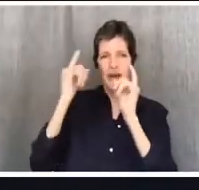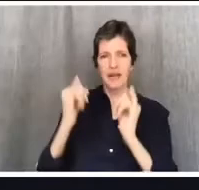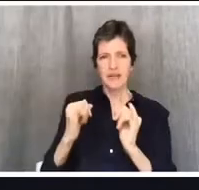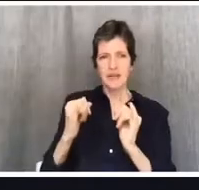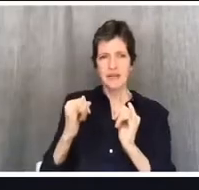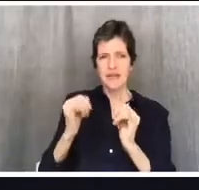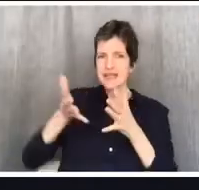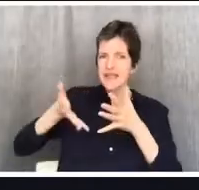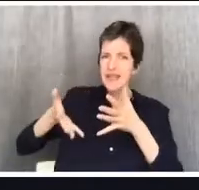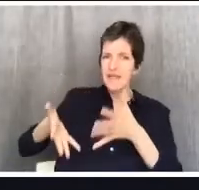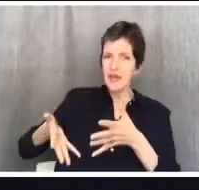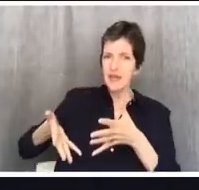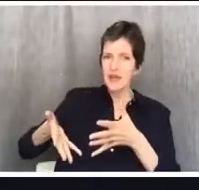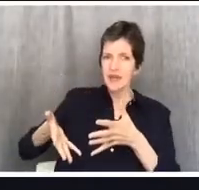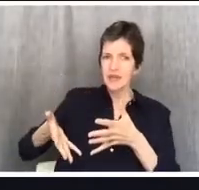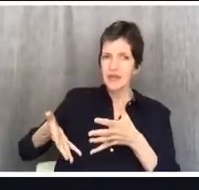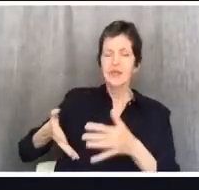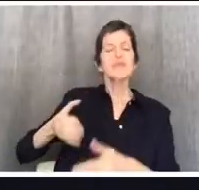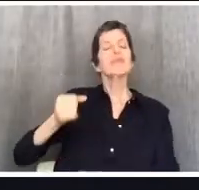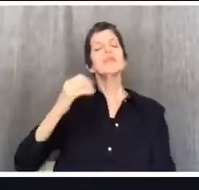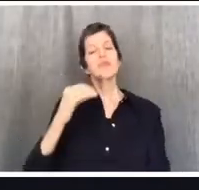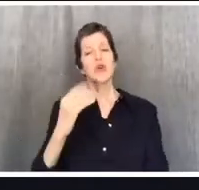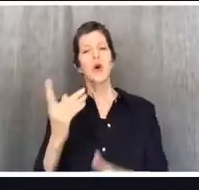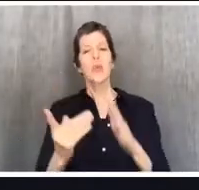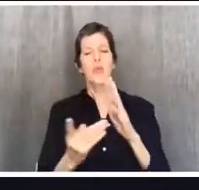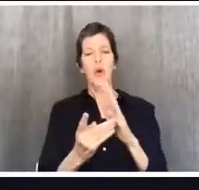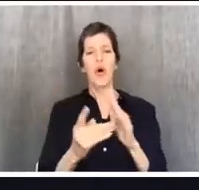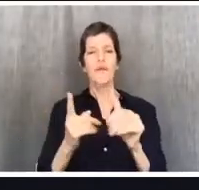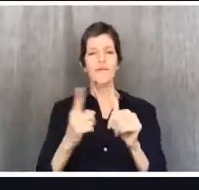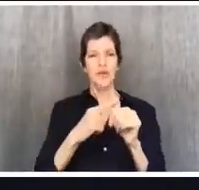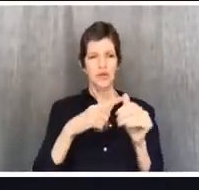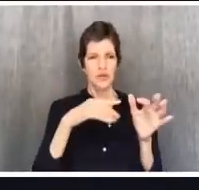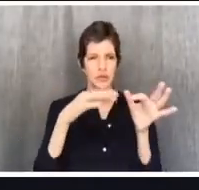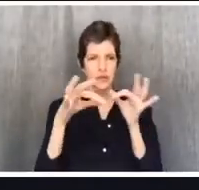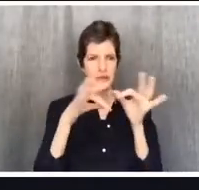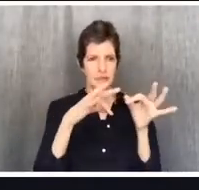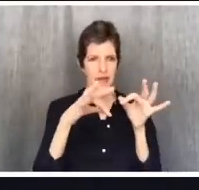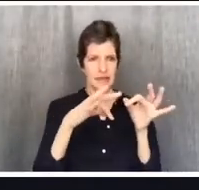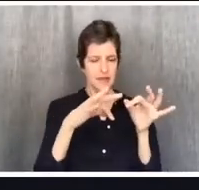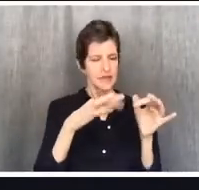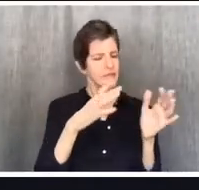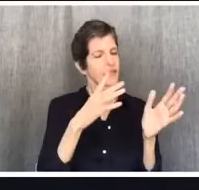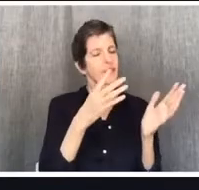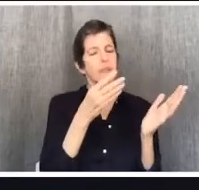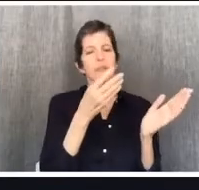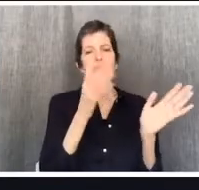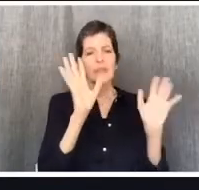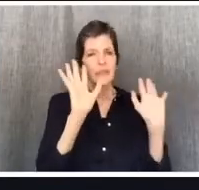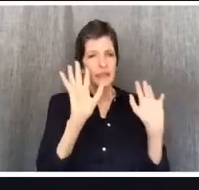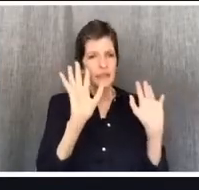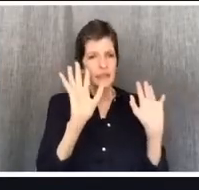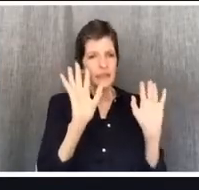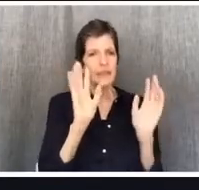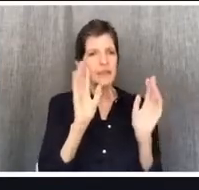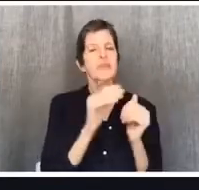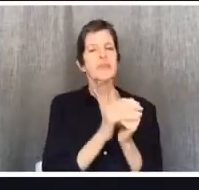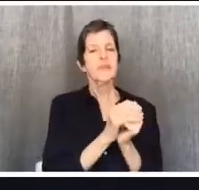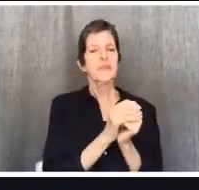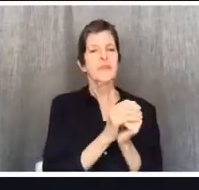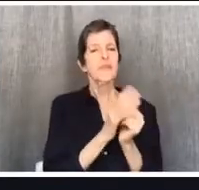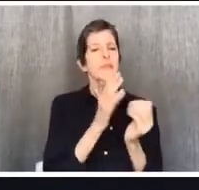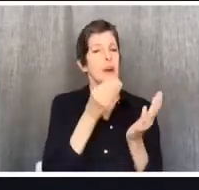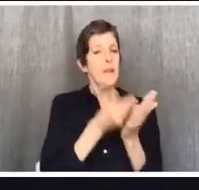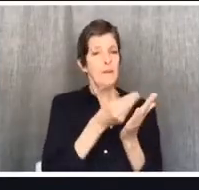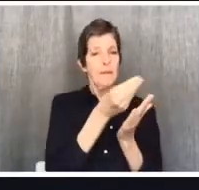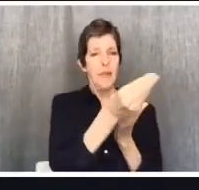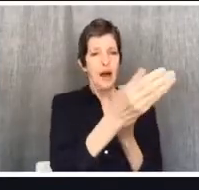addresses the legalist first. says, when you go to the meat markets, buy whatever you want without raising an issue of conscience. Paul's saying, you don't need